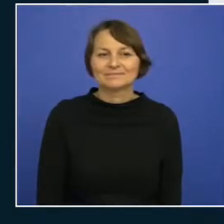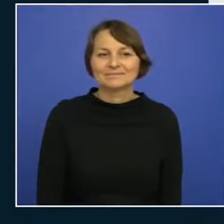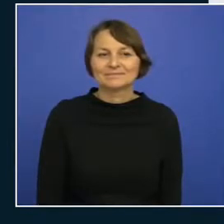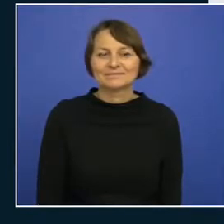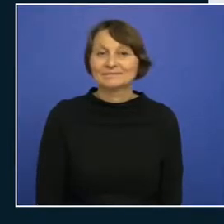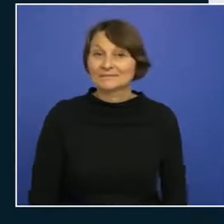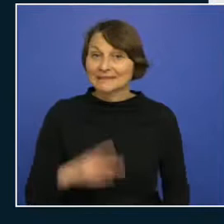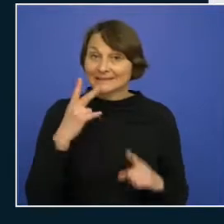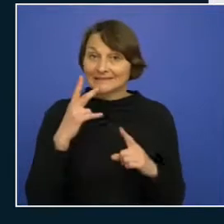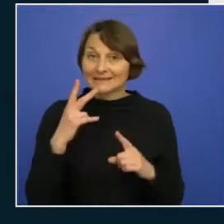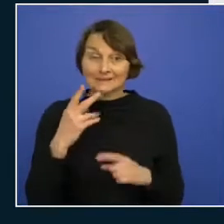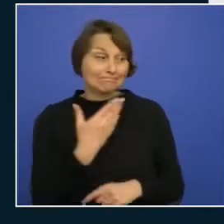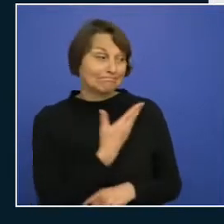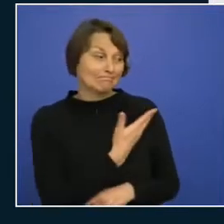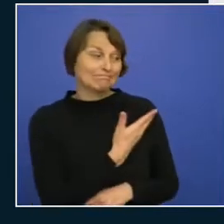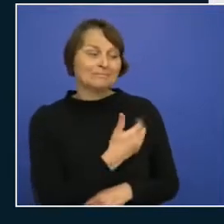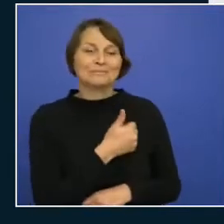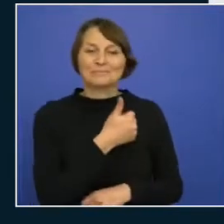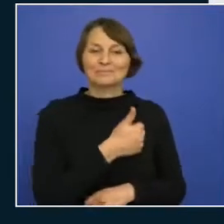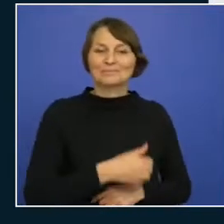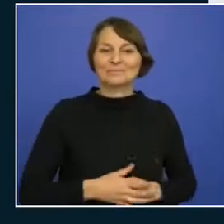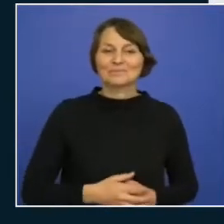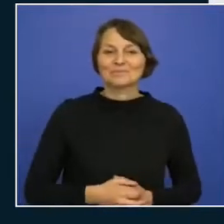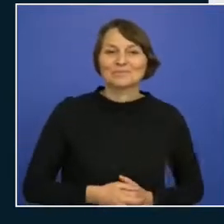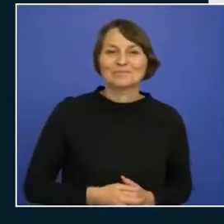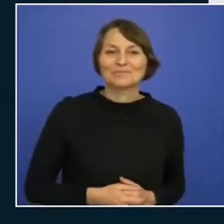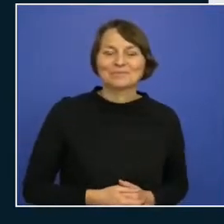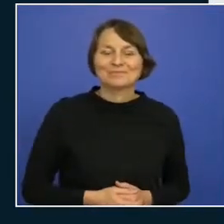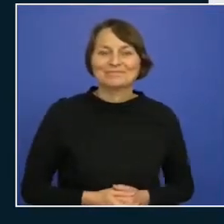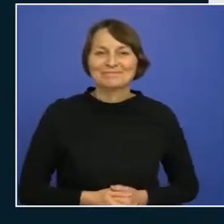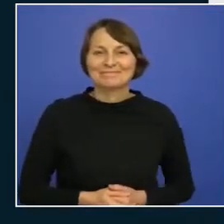okay yeah okay this works all right good